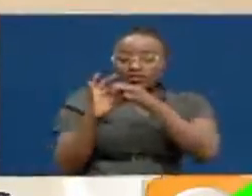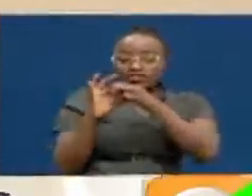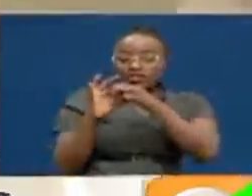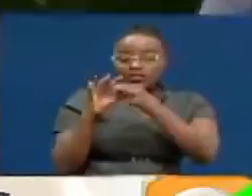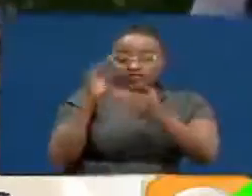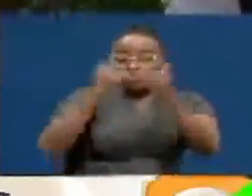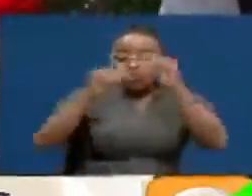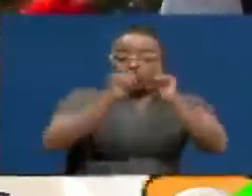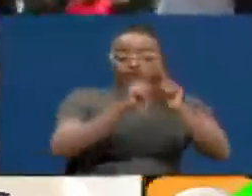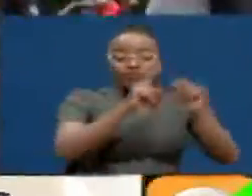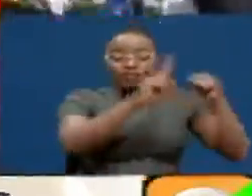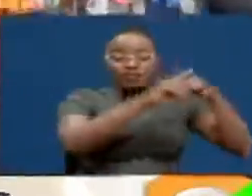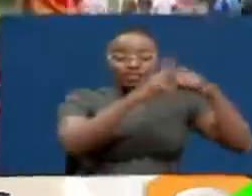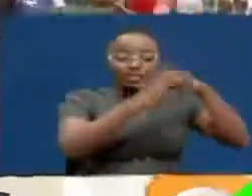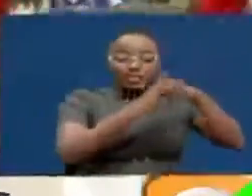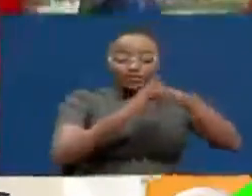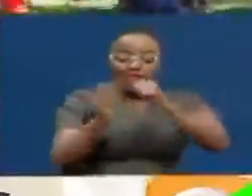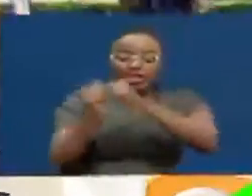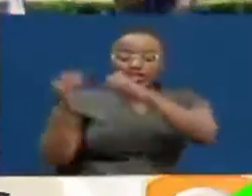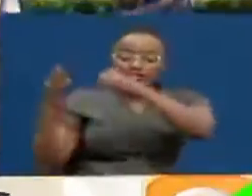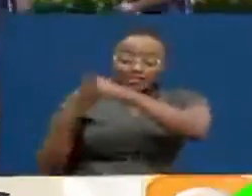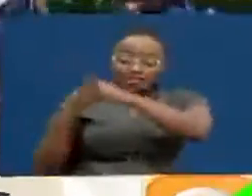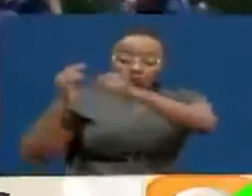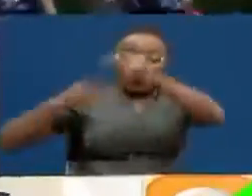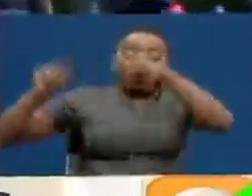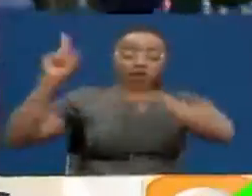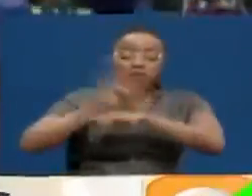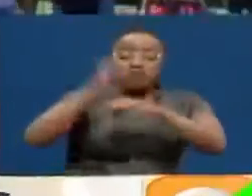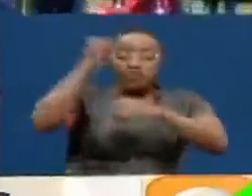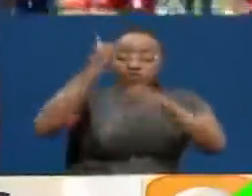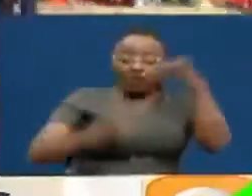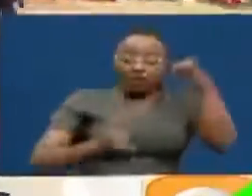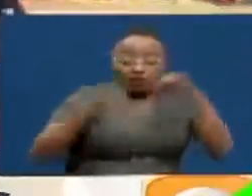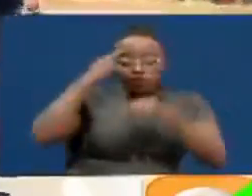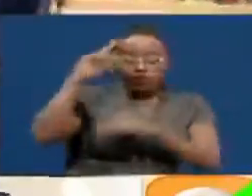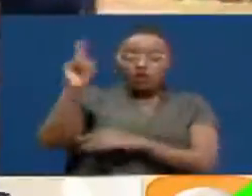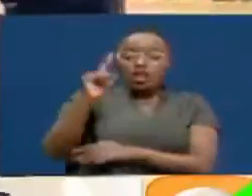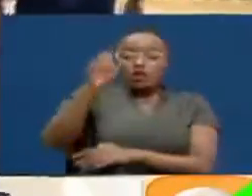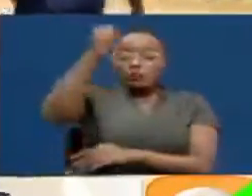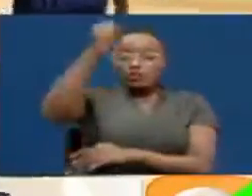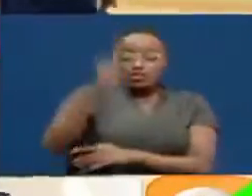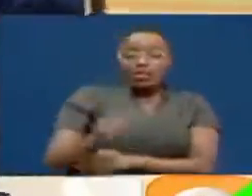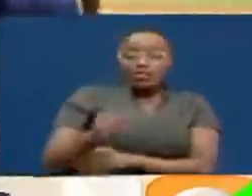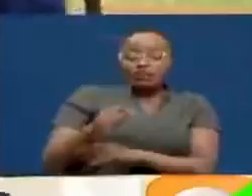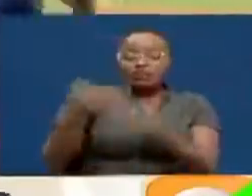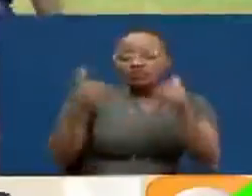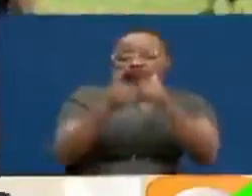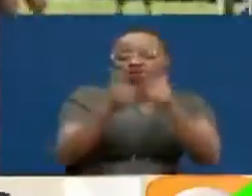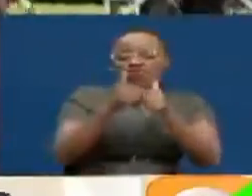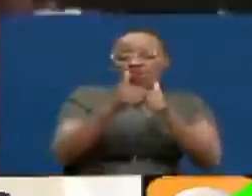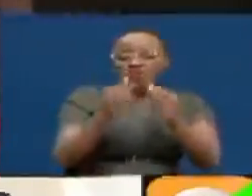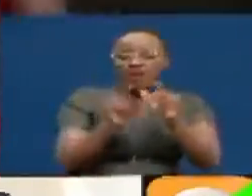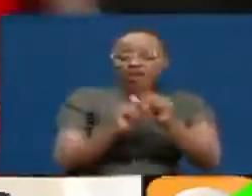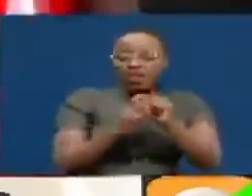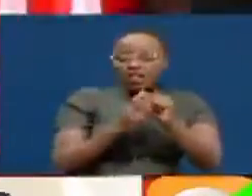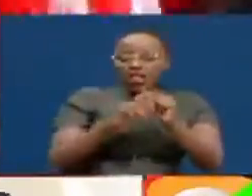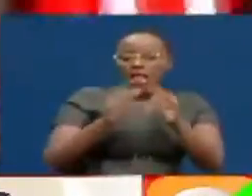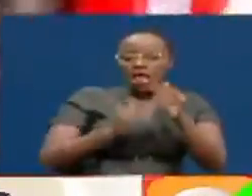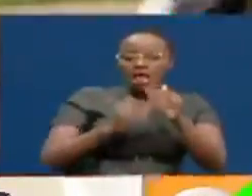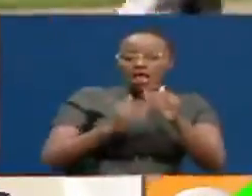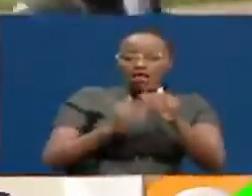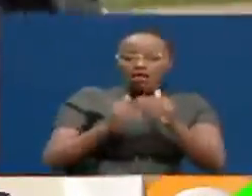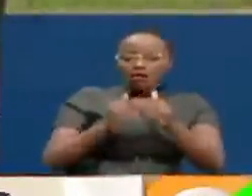a comfortable 67-18 win. The finals for the Nairobi South Coosa tournament are scheduled for the first week